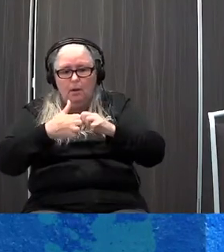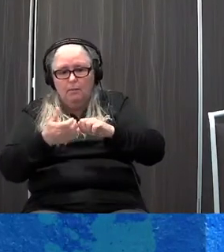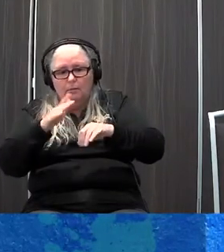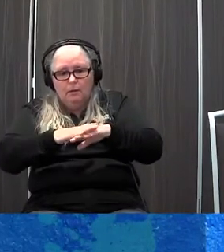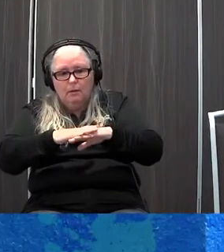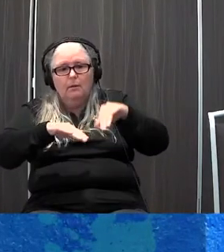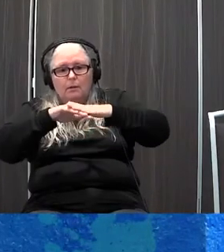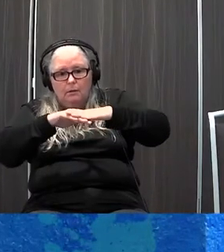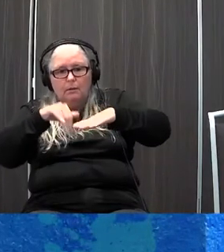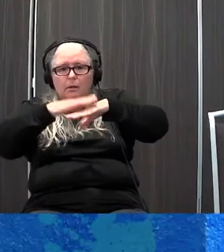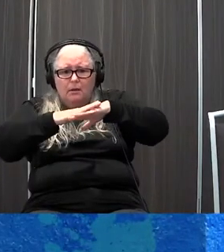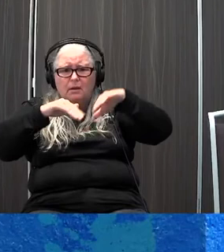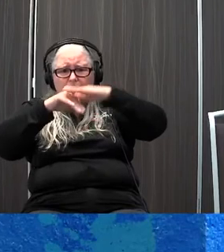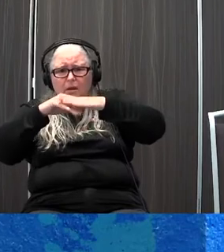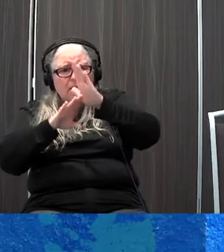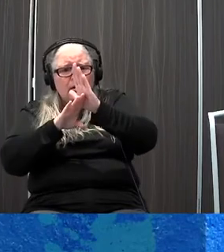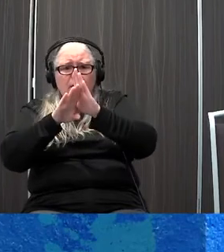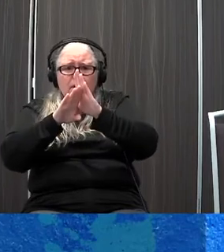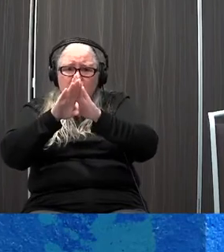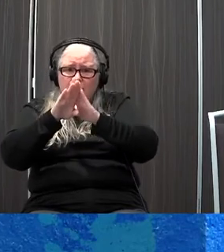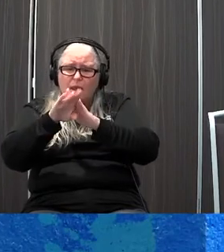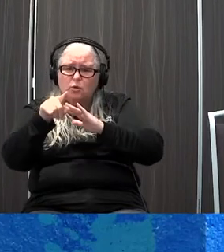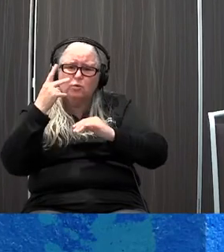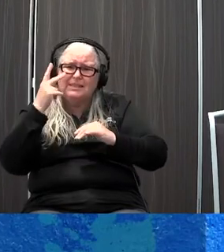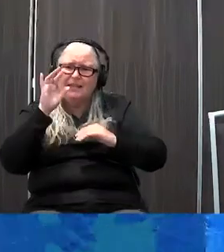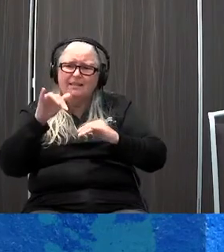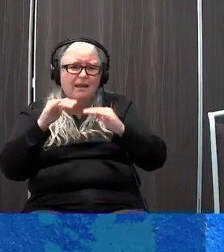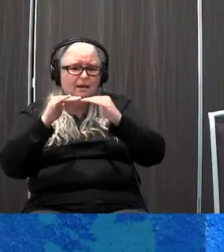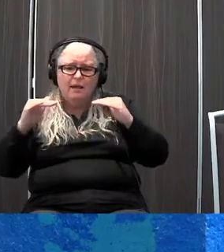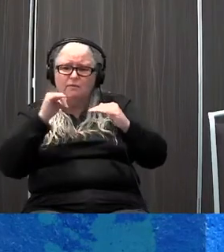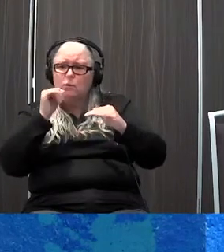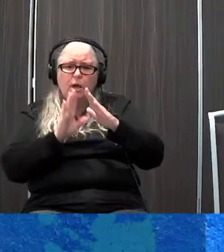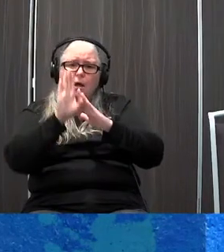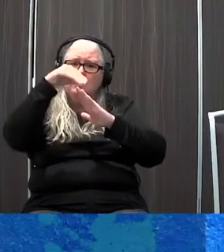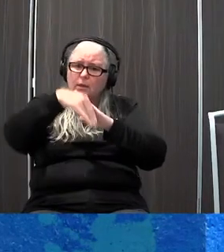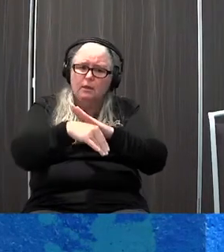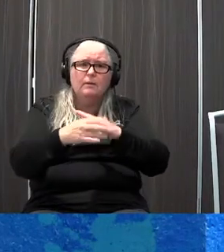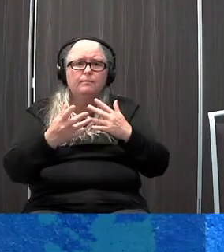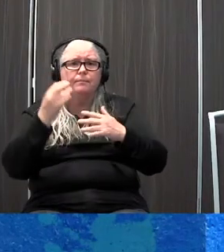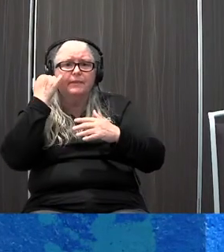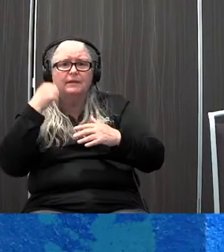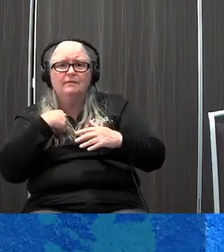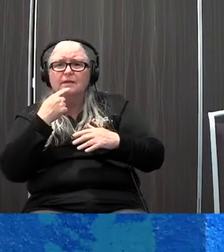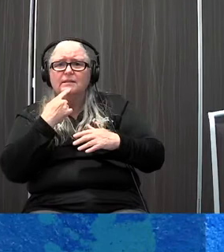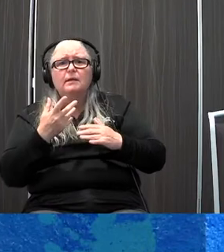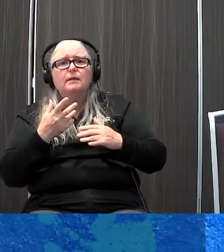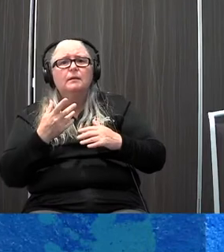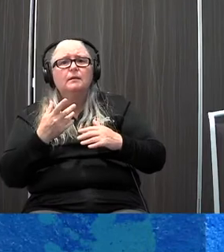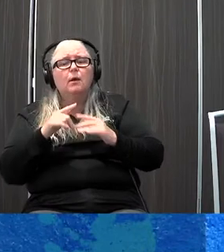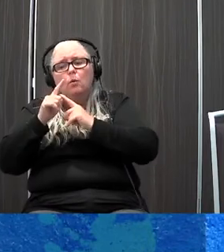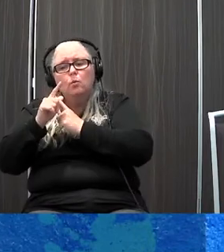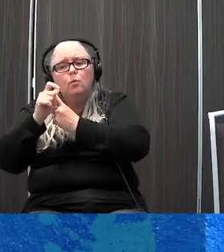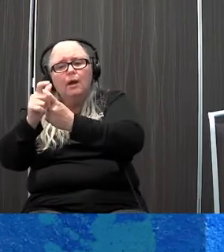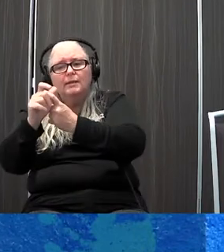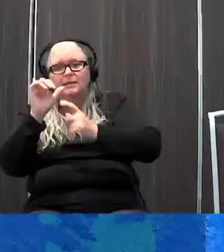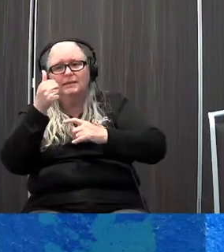something, and all of a sudden, you'll see that this level hasn't gone back down. It'd be as if I said to you, go and, you know, run up 10